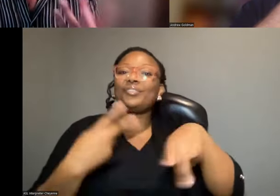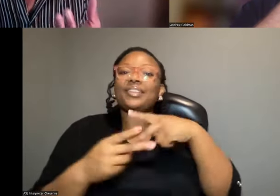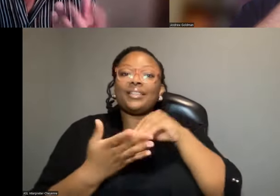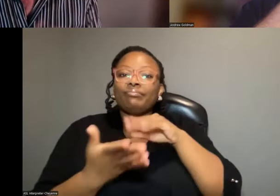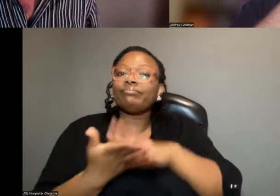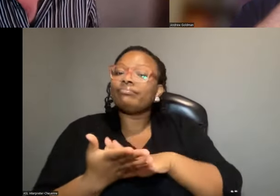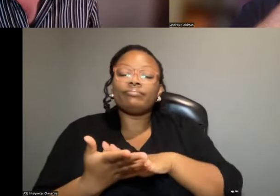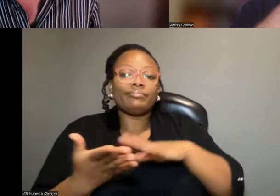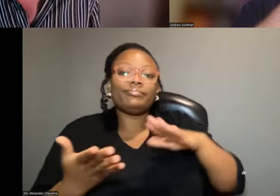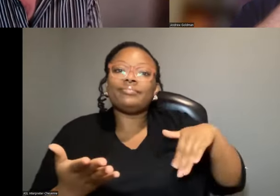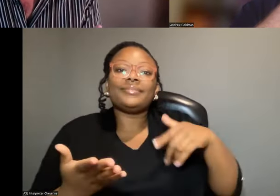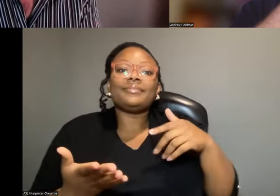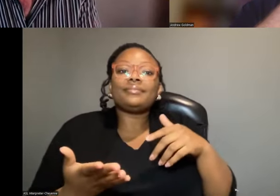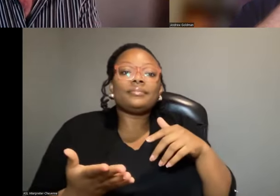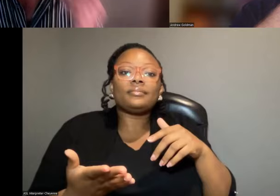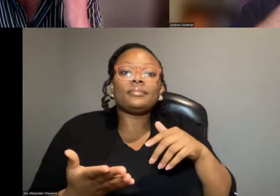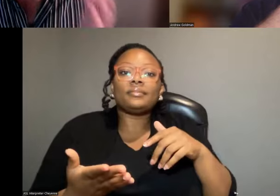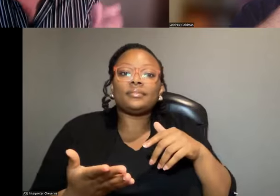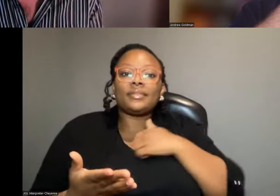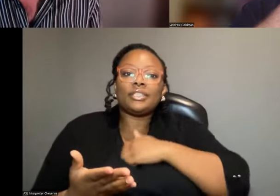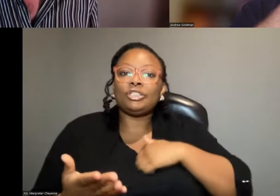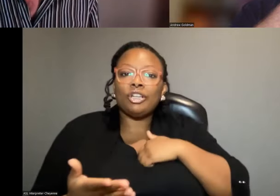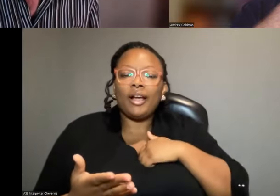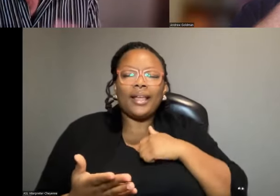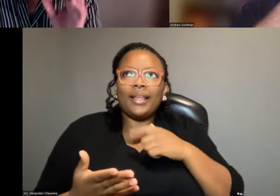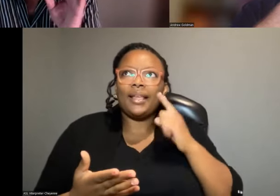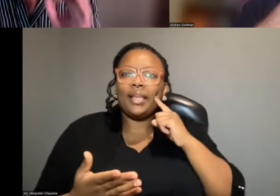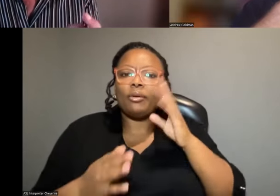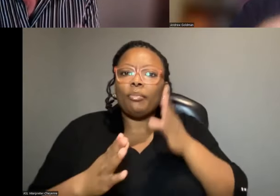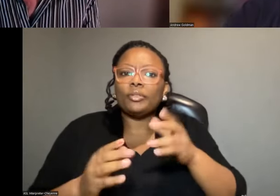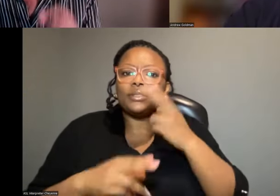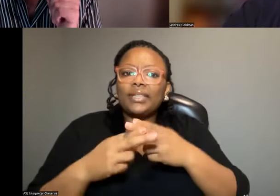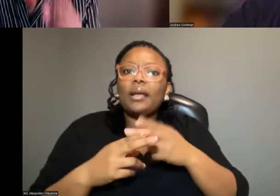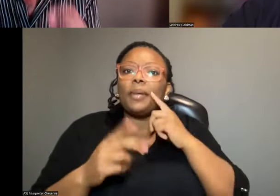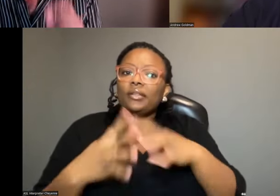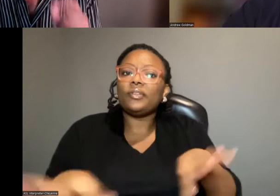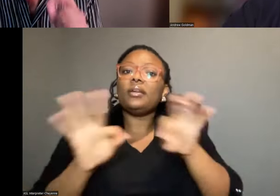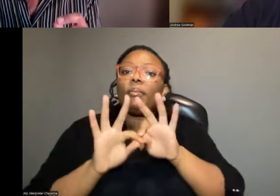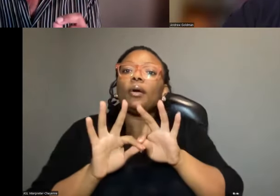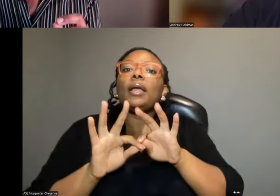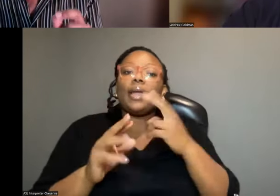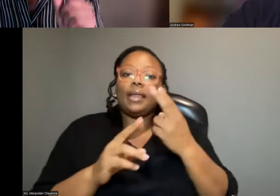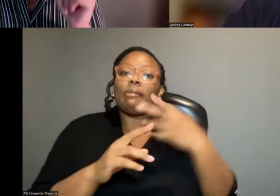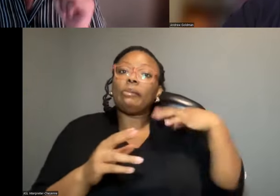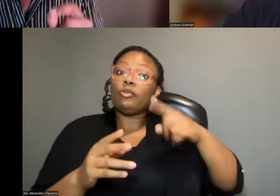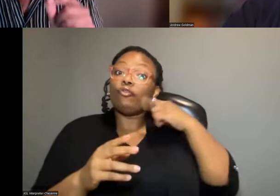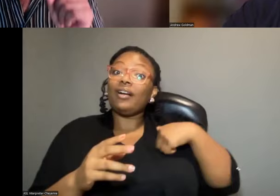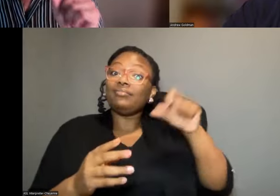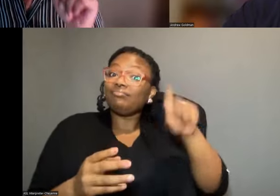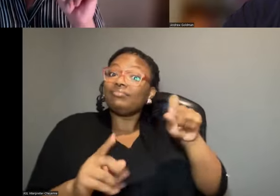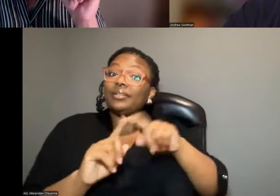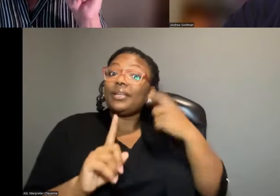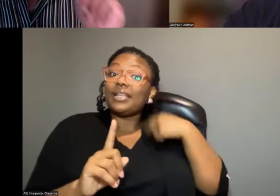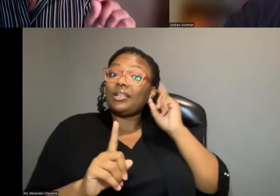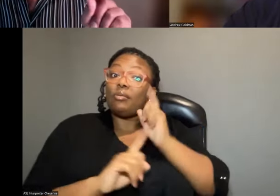that the, you're sorry, I didn't catch the person's name, but that's absolutely critical. And that'd be really useful for us, because at the moment,